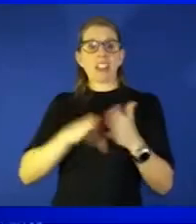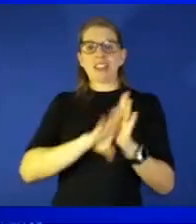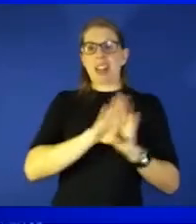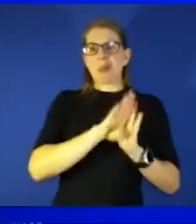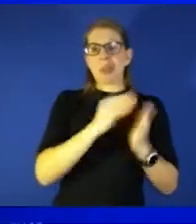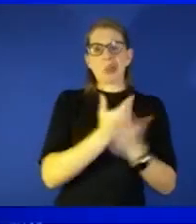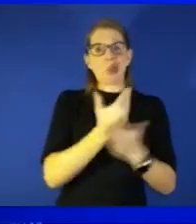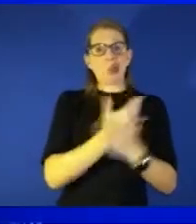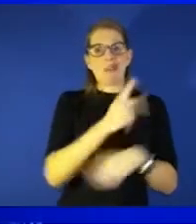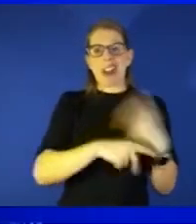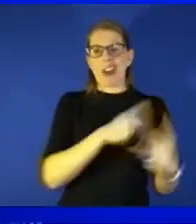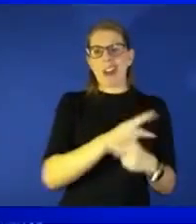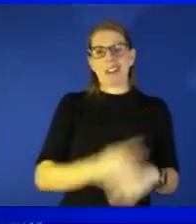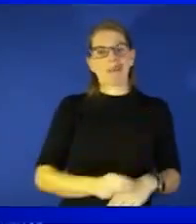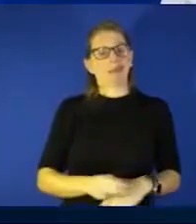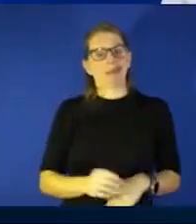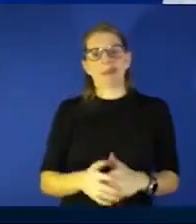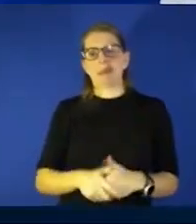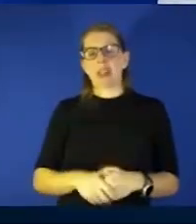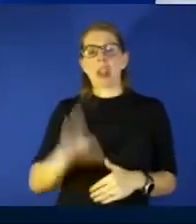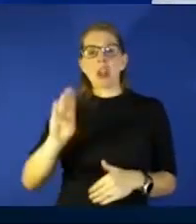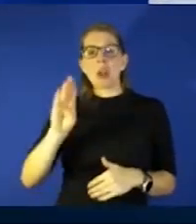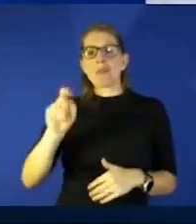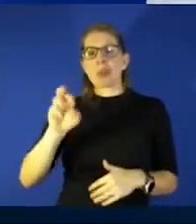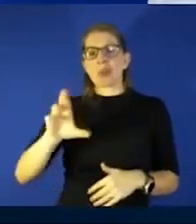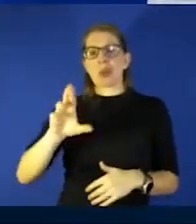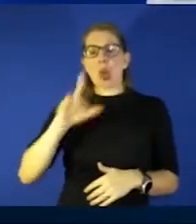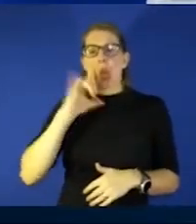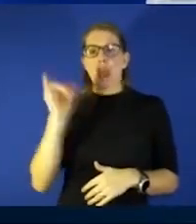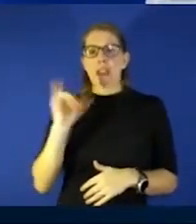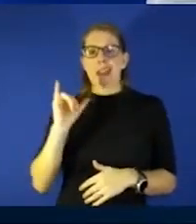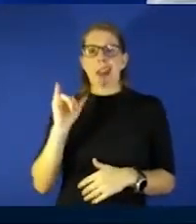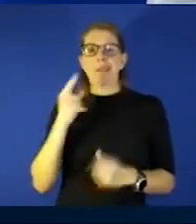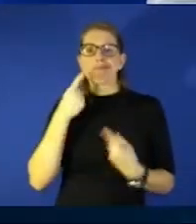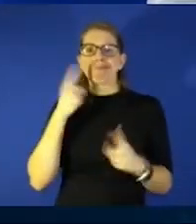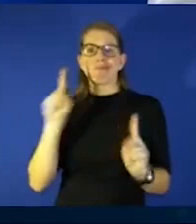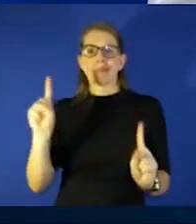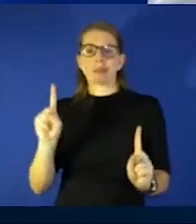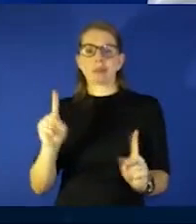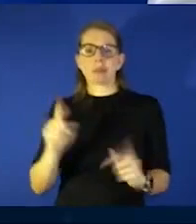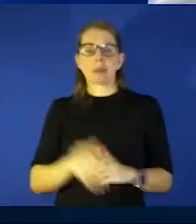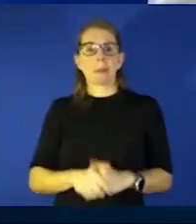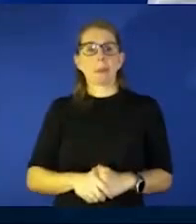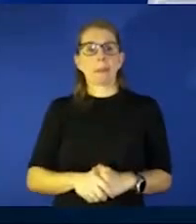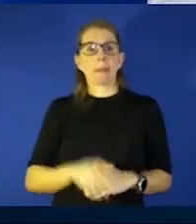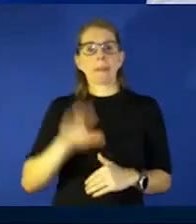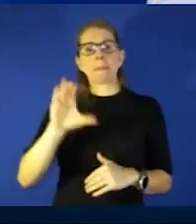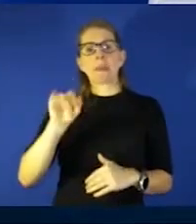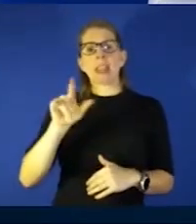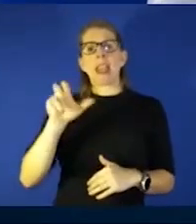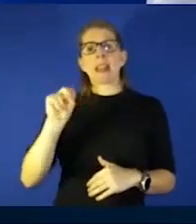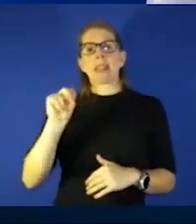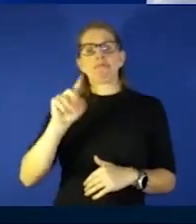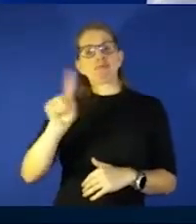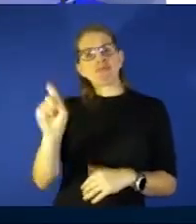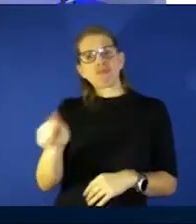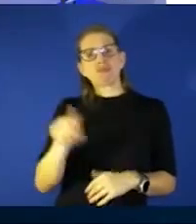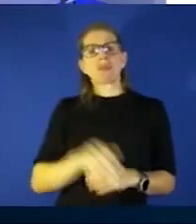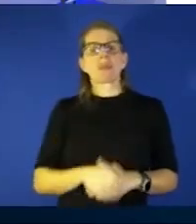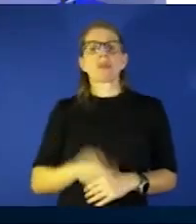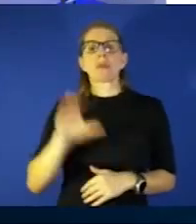and so and that's why the booster looks like it's working pretty well caitlin let me ask you a question caitlin uh